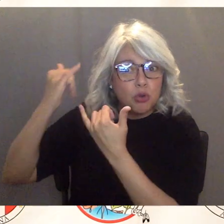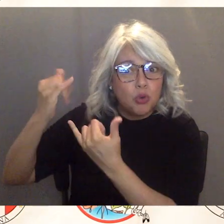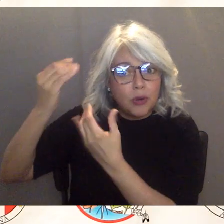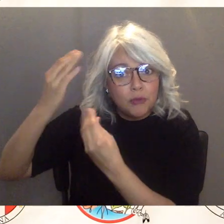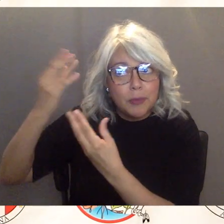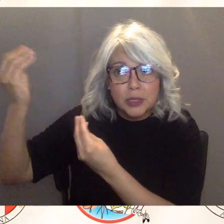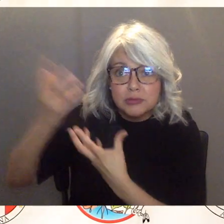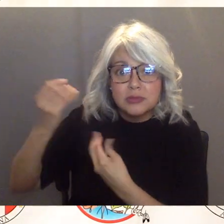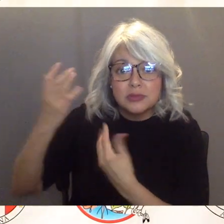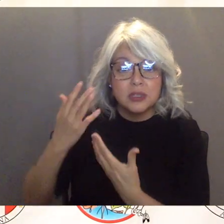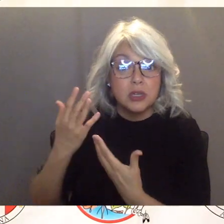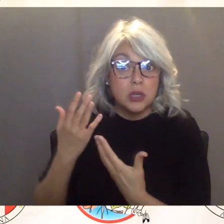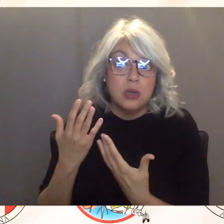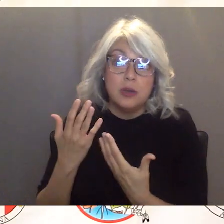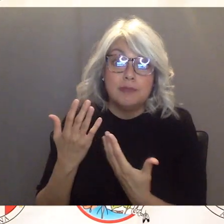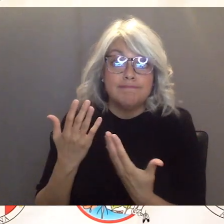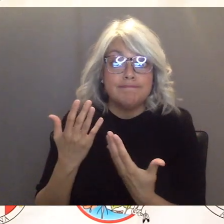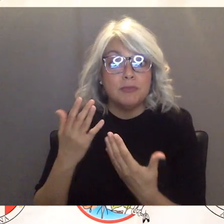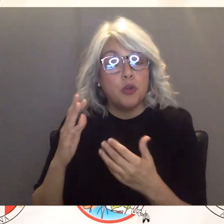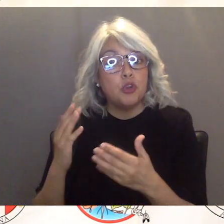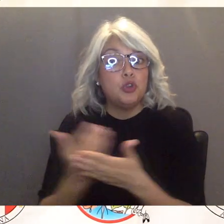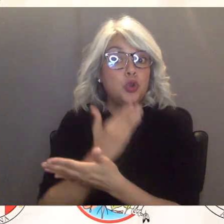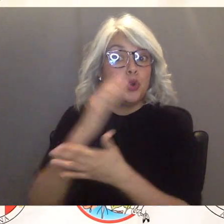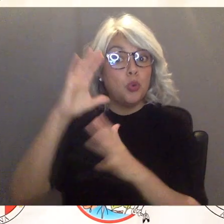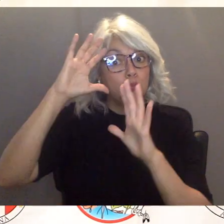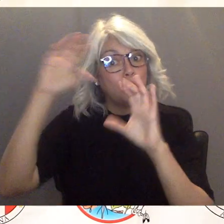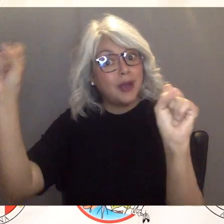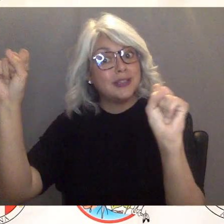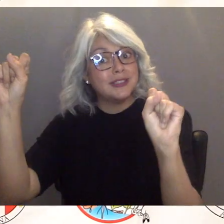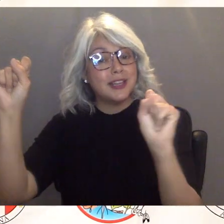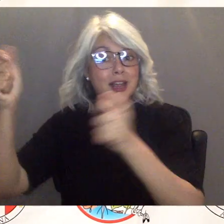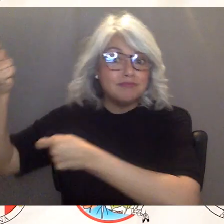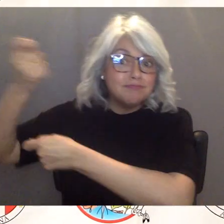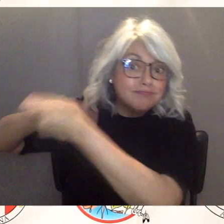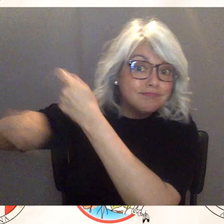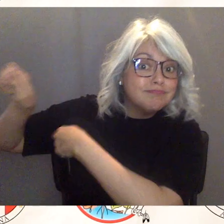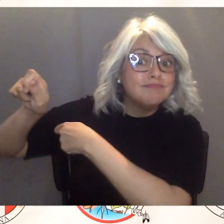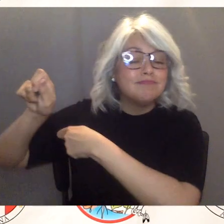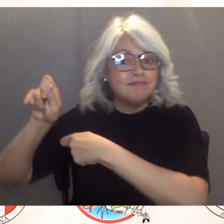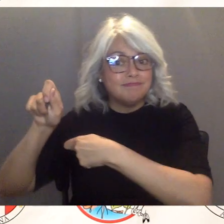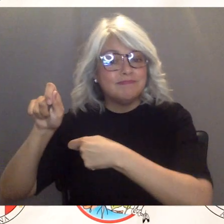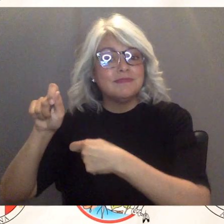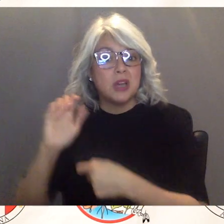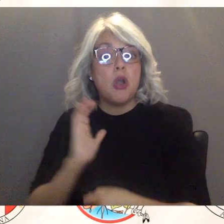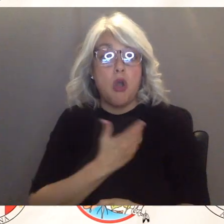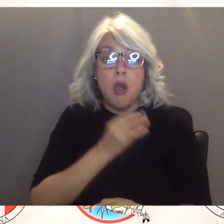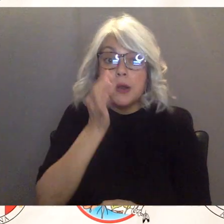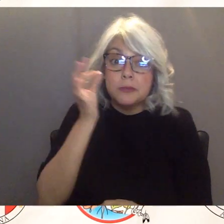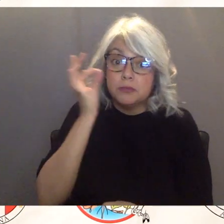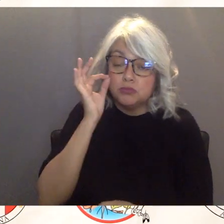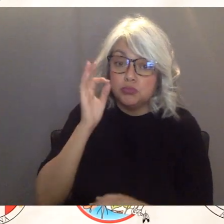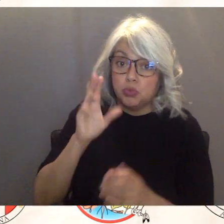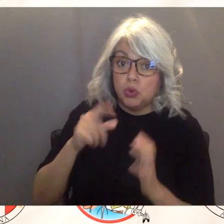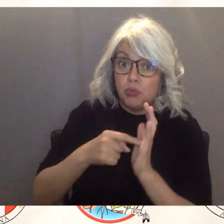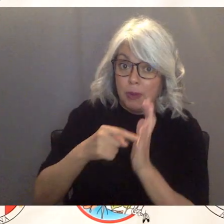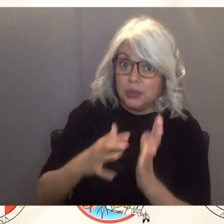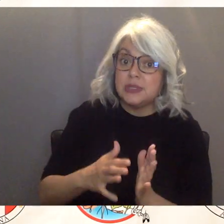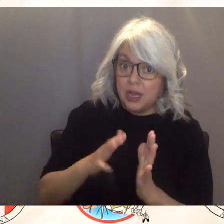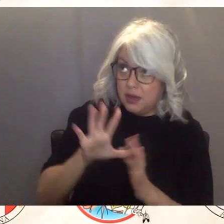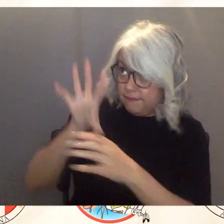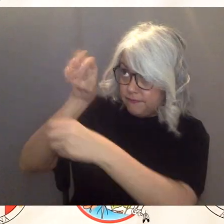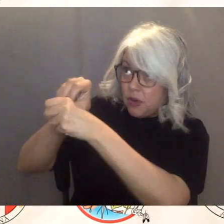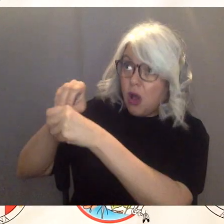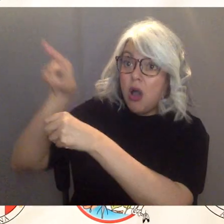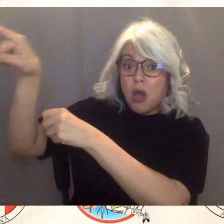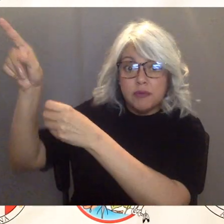the new president's administration and and we had our representative um send us messages send us